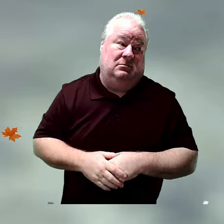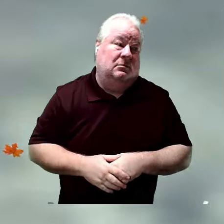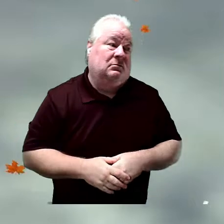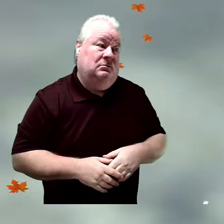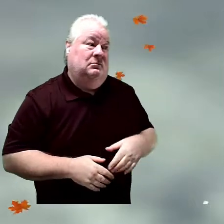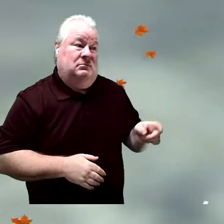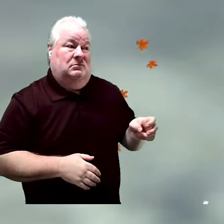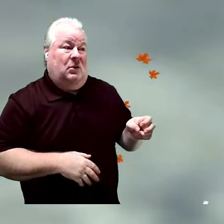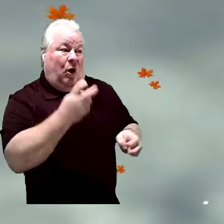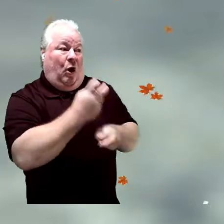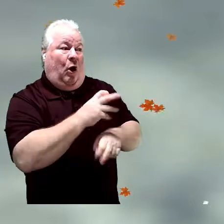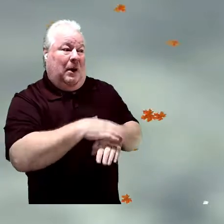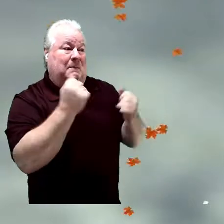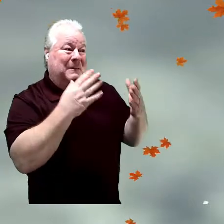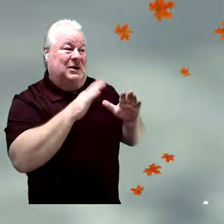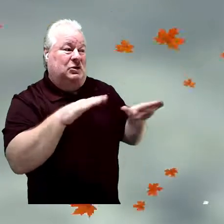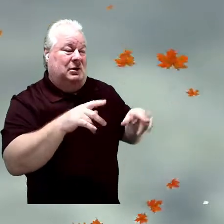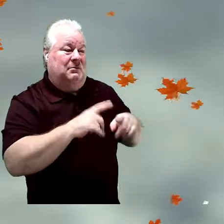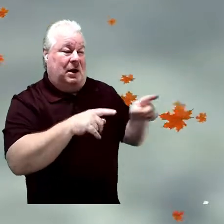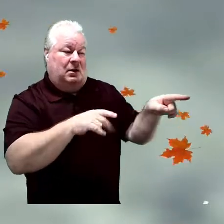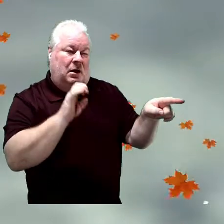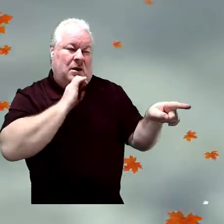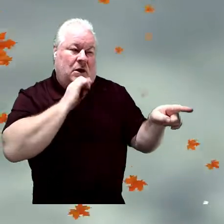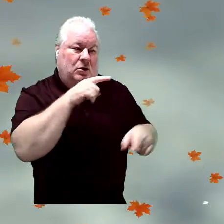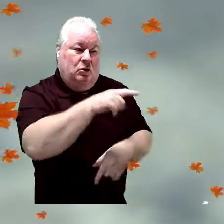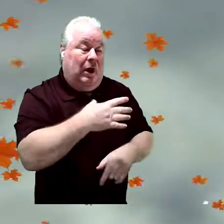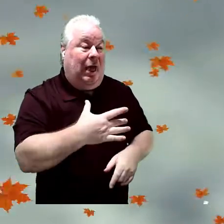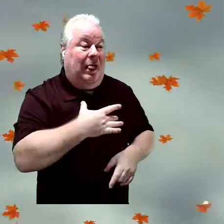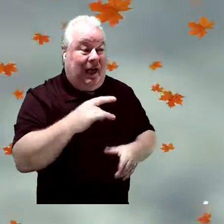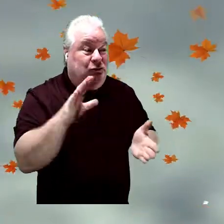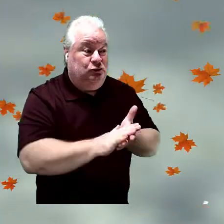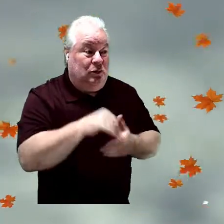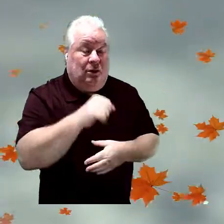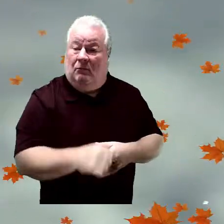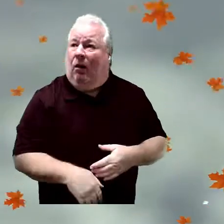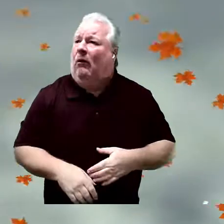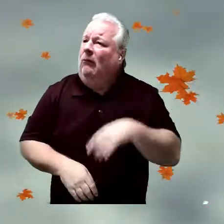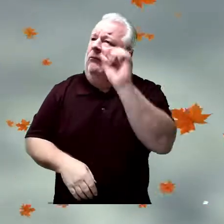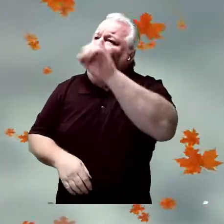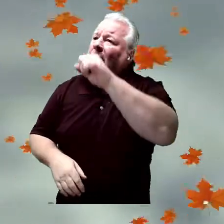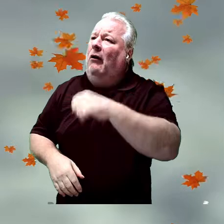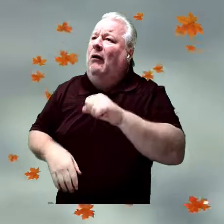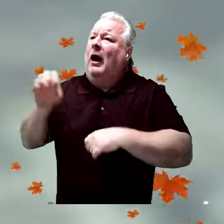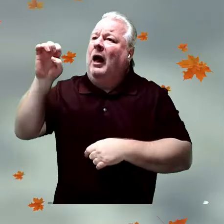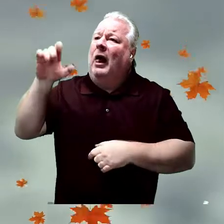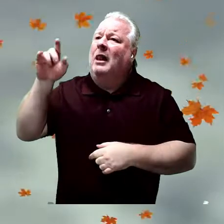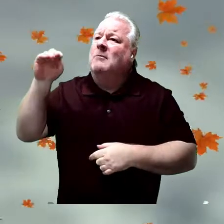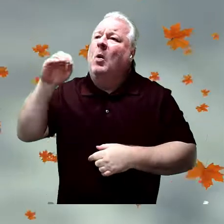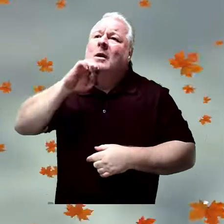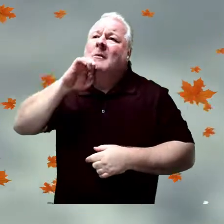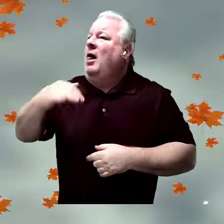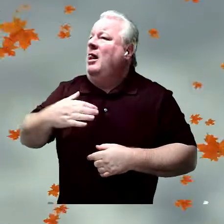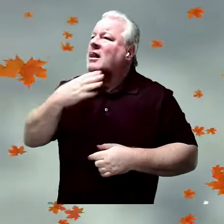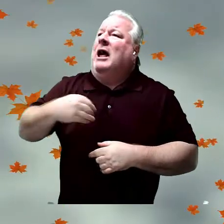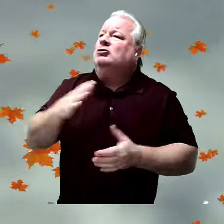It can be hard for lots of kids. But, Elmo, you really like school, don't you? Well, yeah. Elmo likes school a